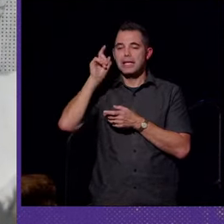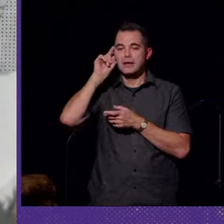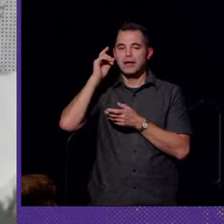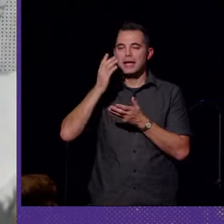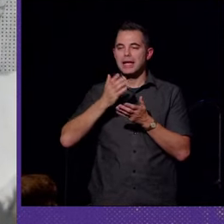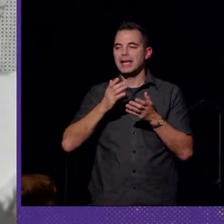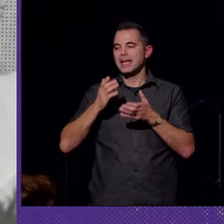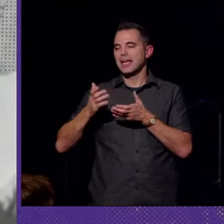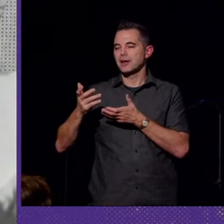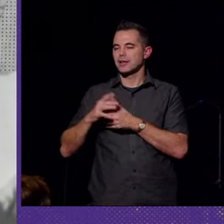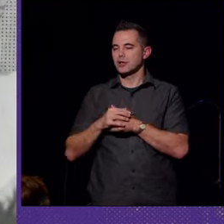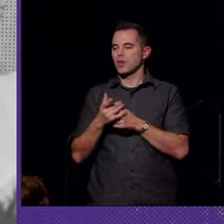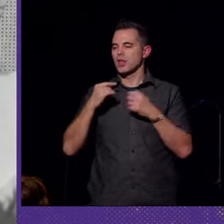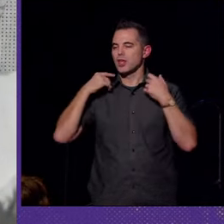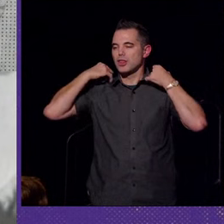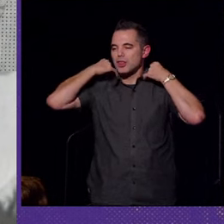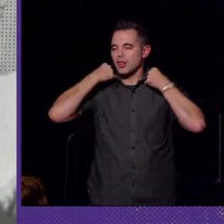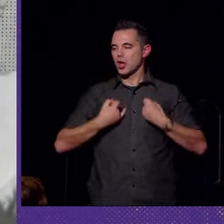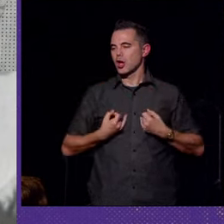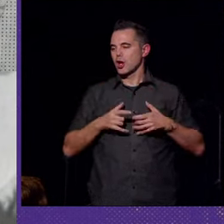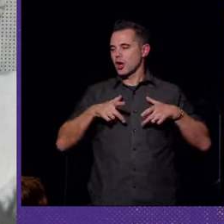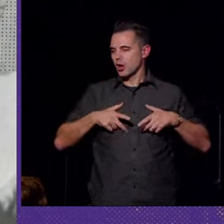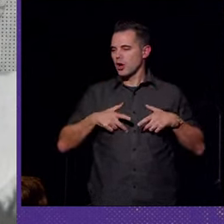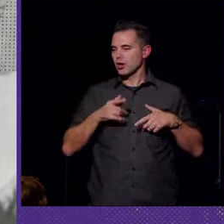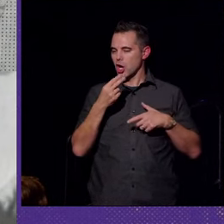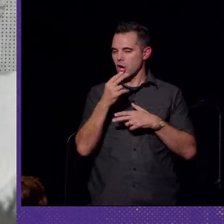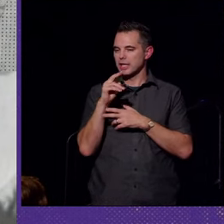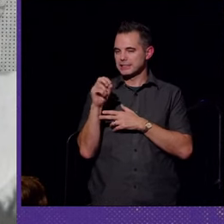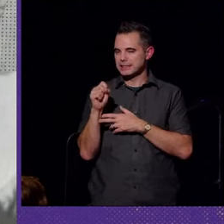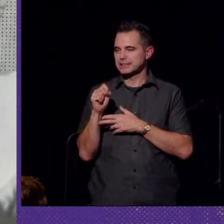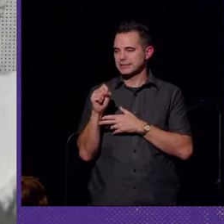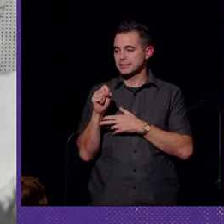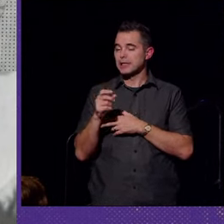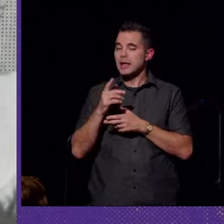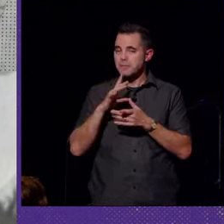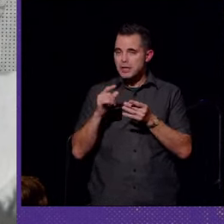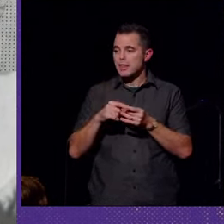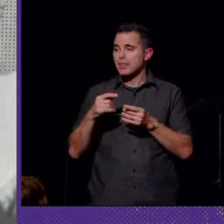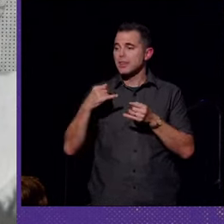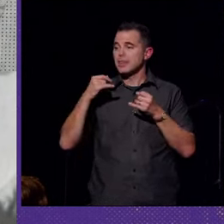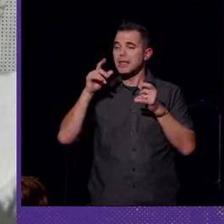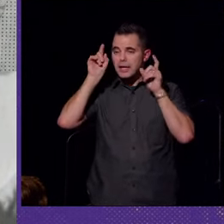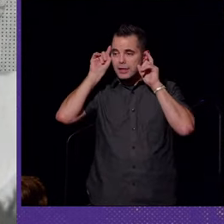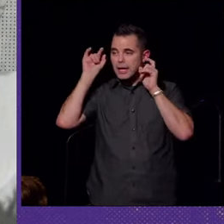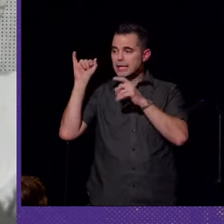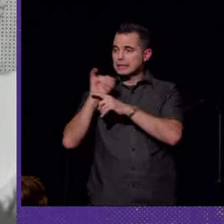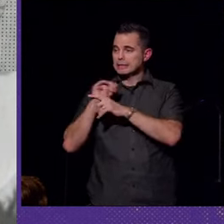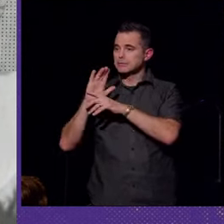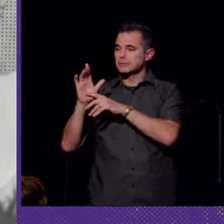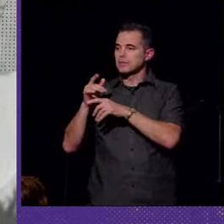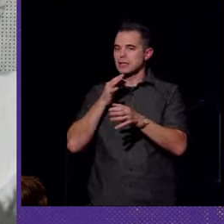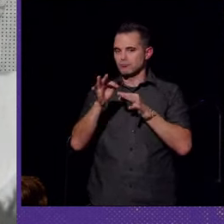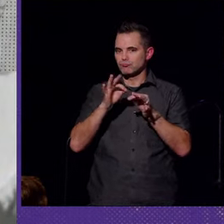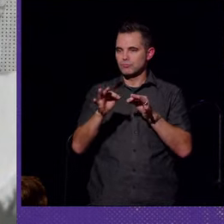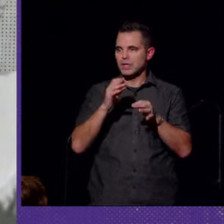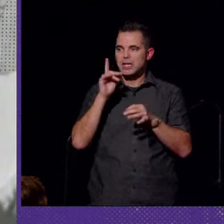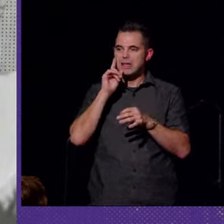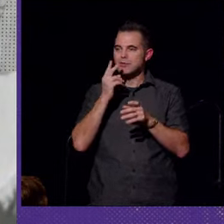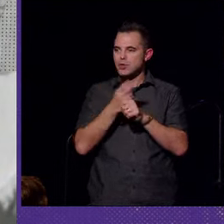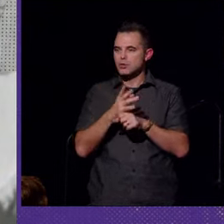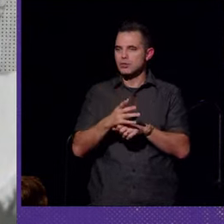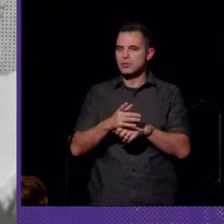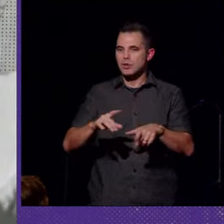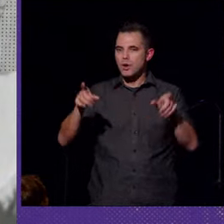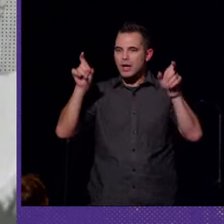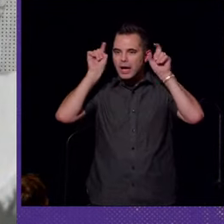or harnesses. As I mentioned, the hearing aid industry instructed deaf users to